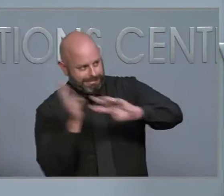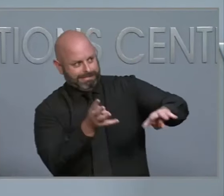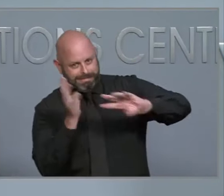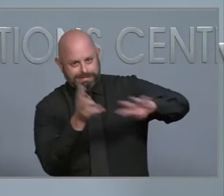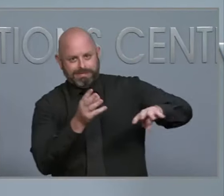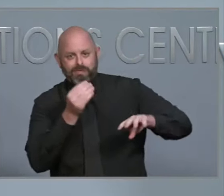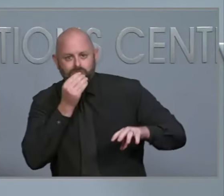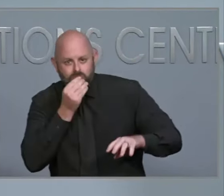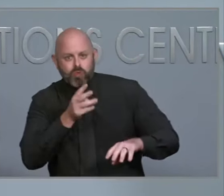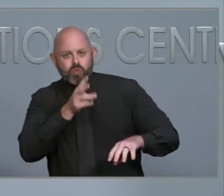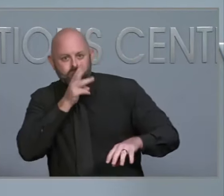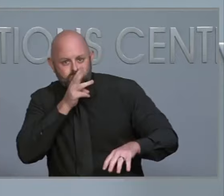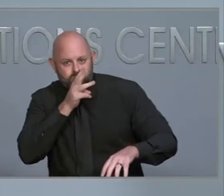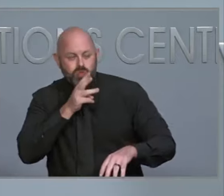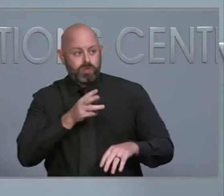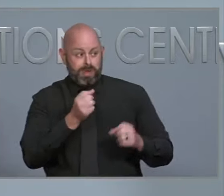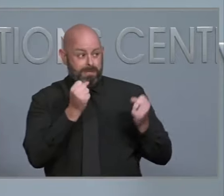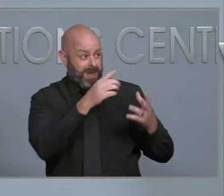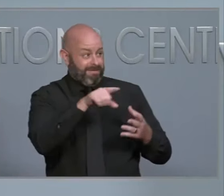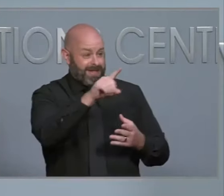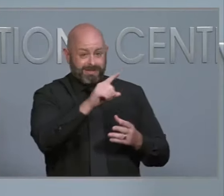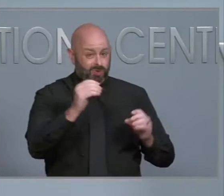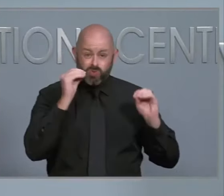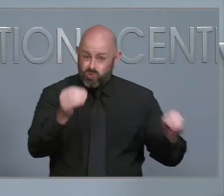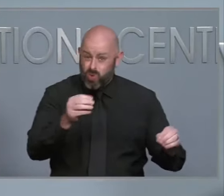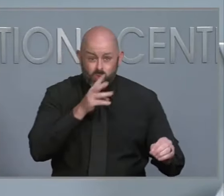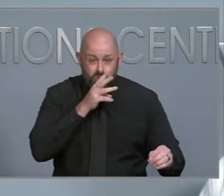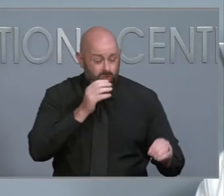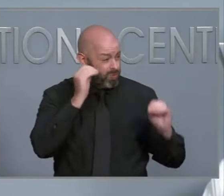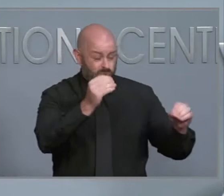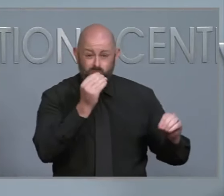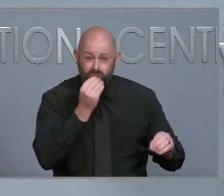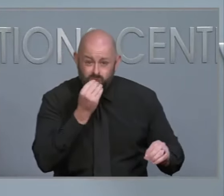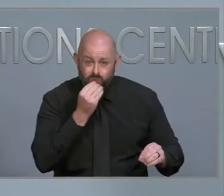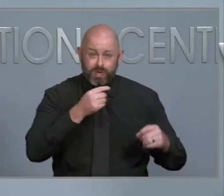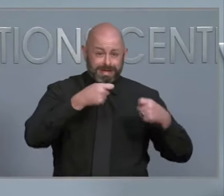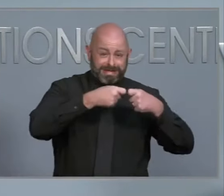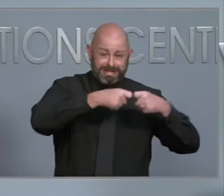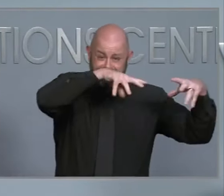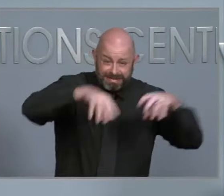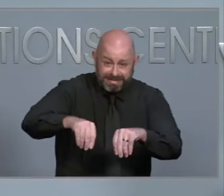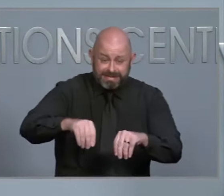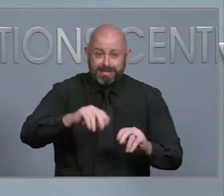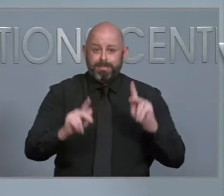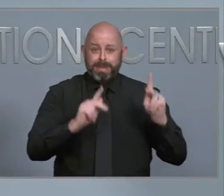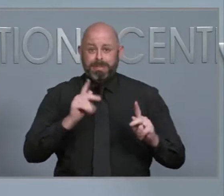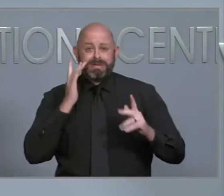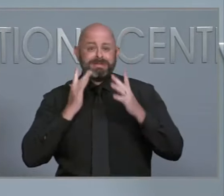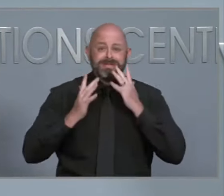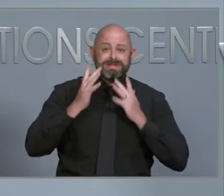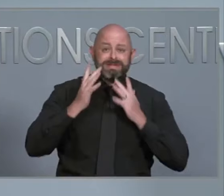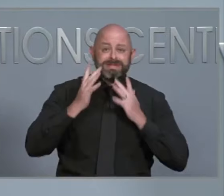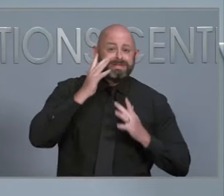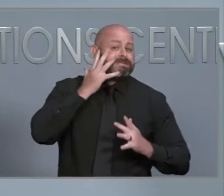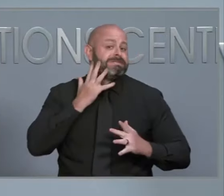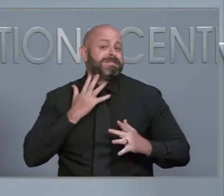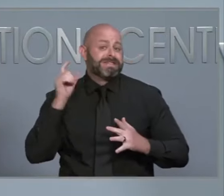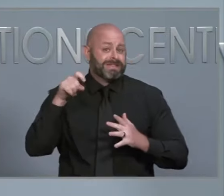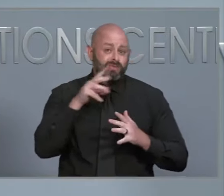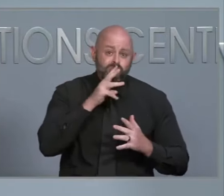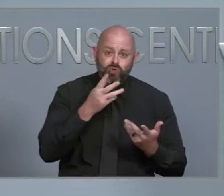incredibly limited or no access. There are still people that are in desperate need of water and food. For that reason, we're looking at